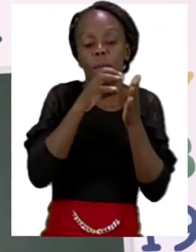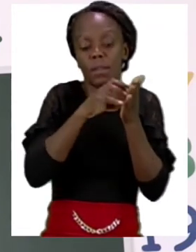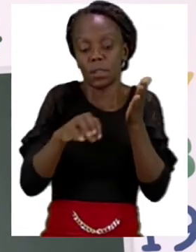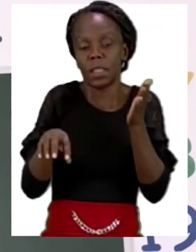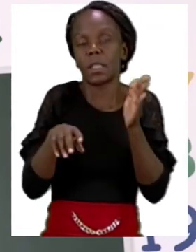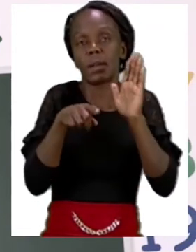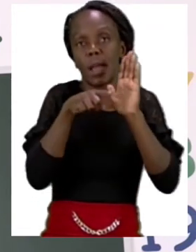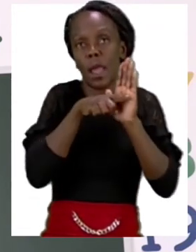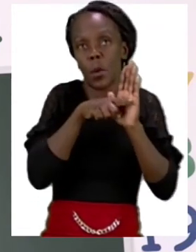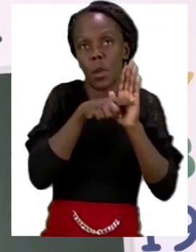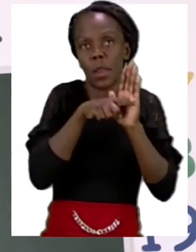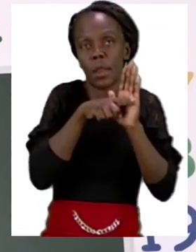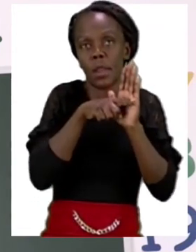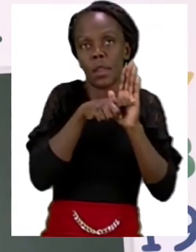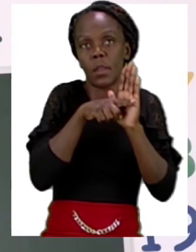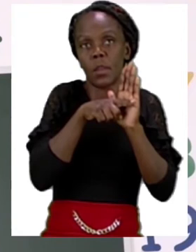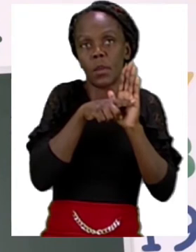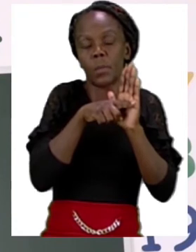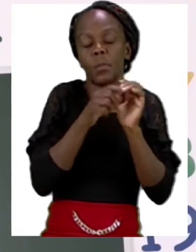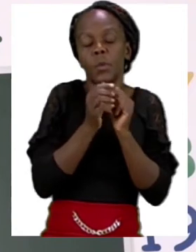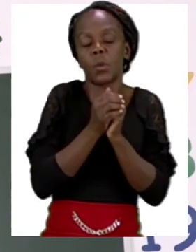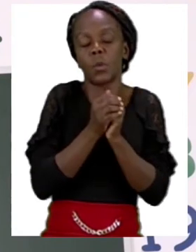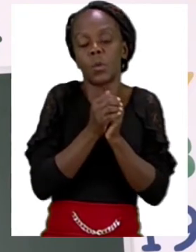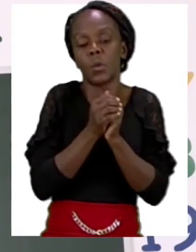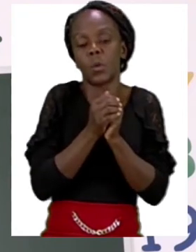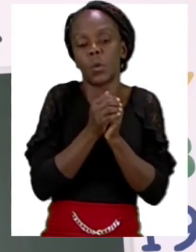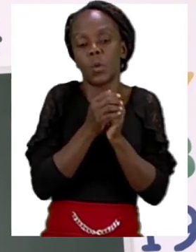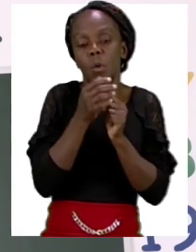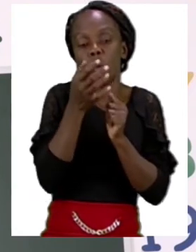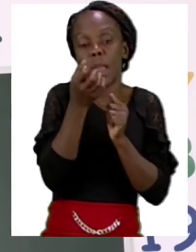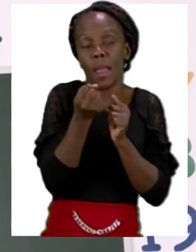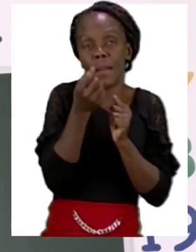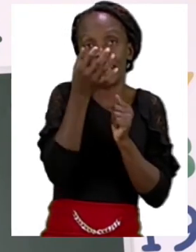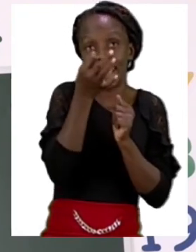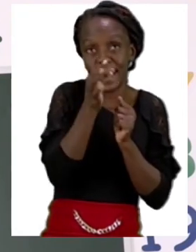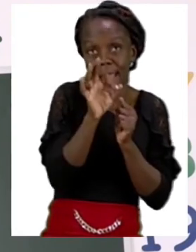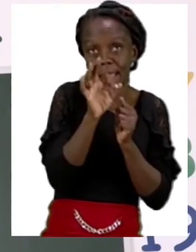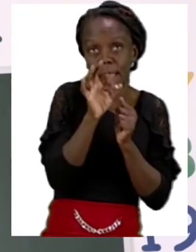minus the number on the mitten we have, which is two.